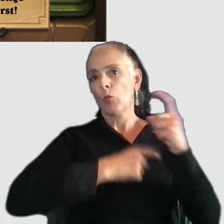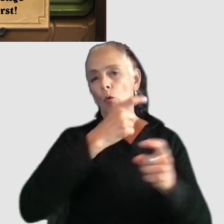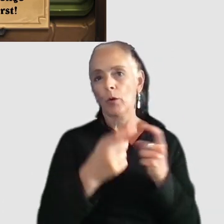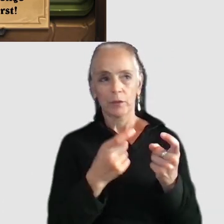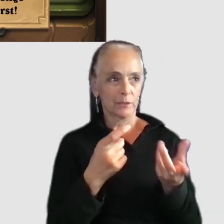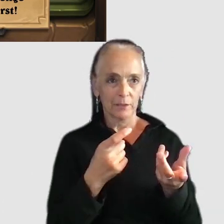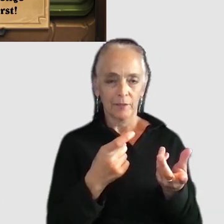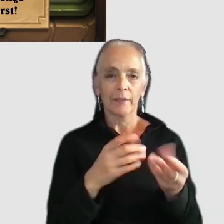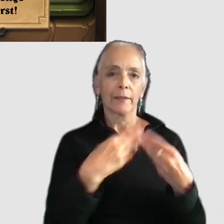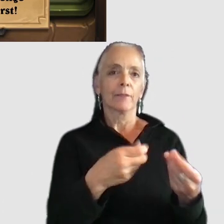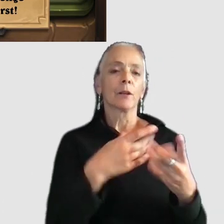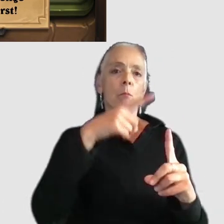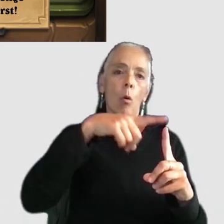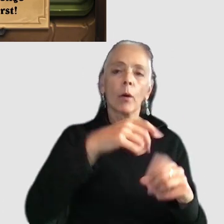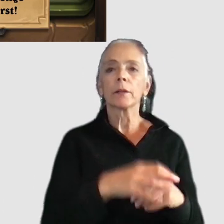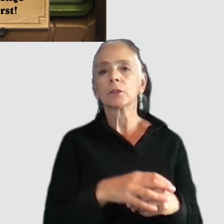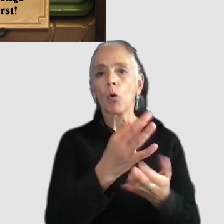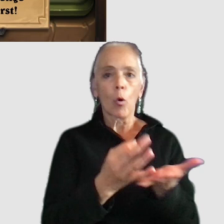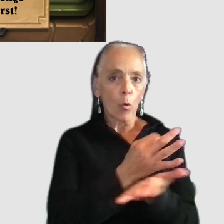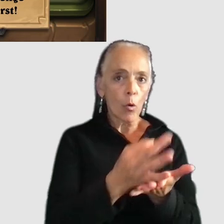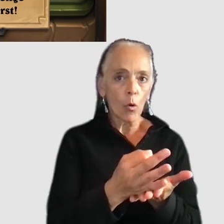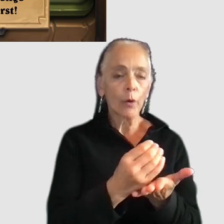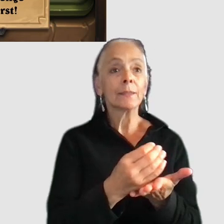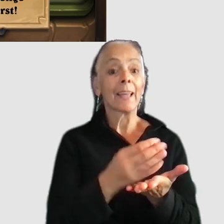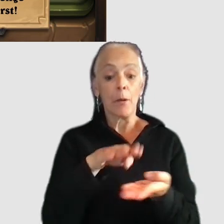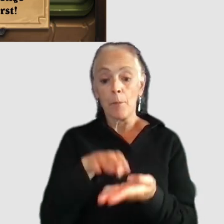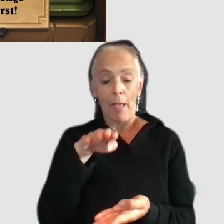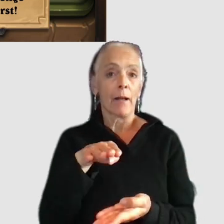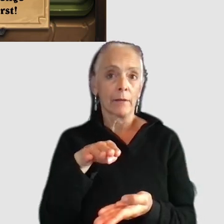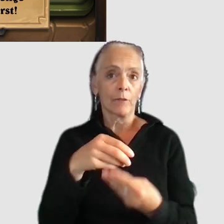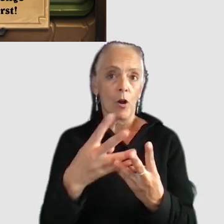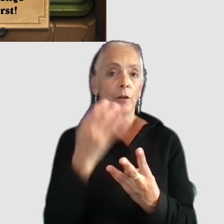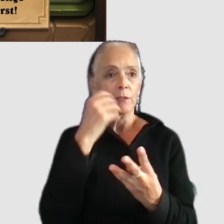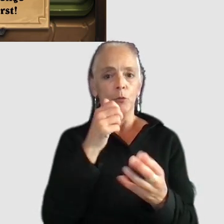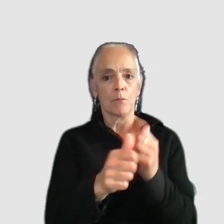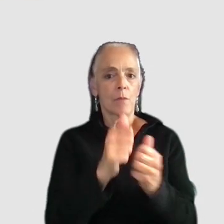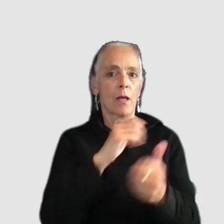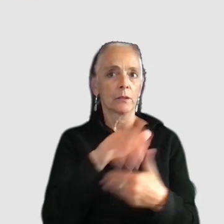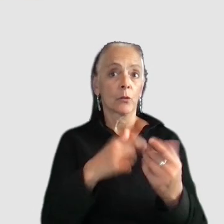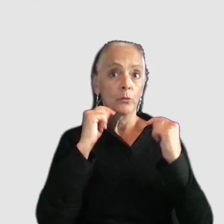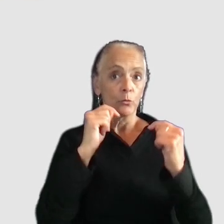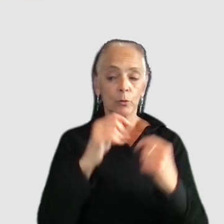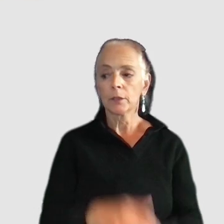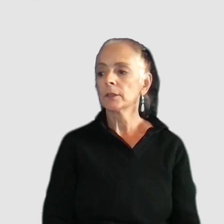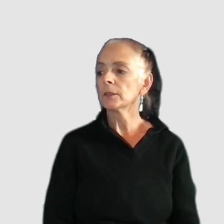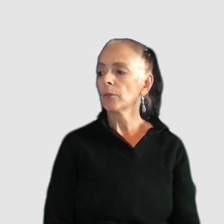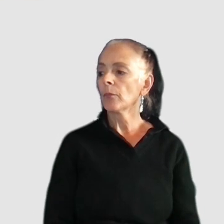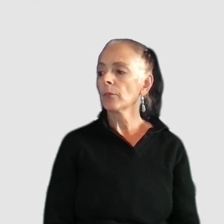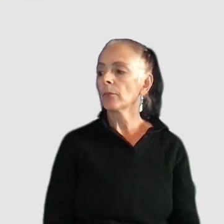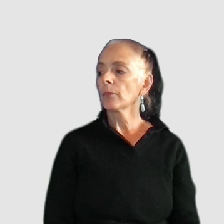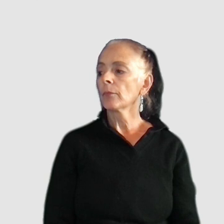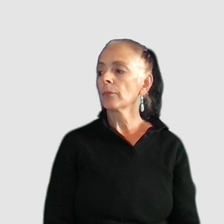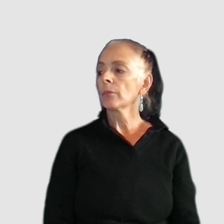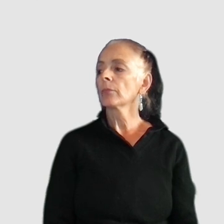with points or coins uh and a card pack if you pass all the tutorials too uh on the next slide we